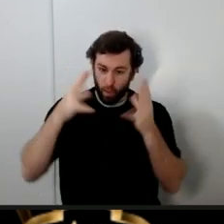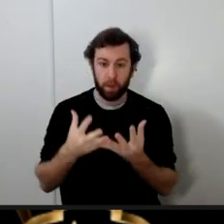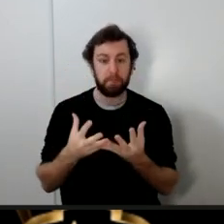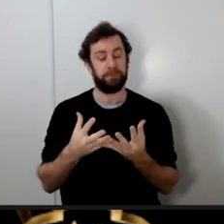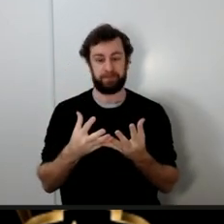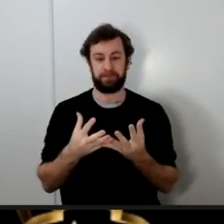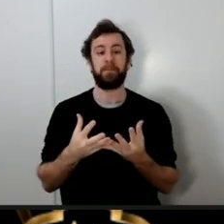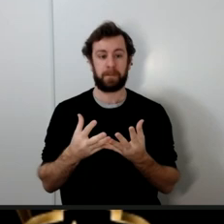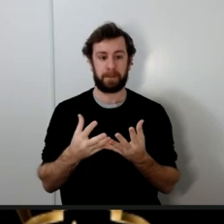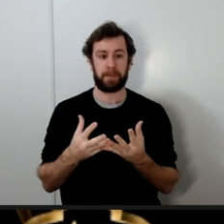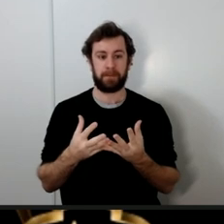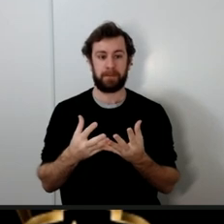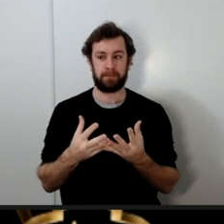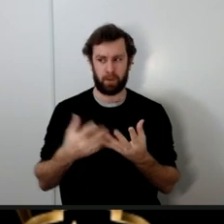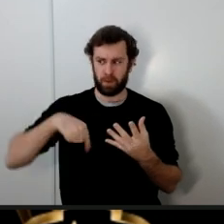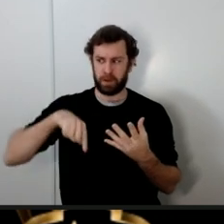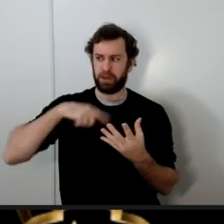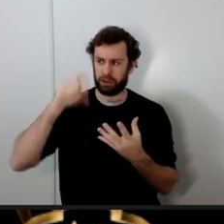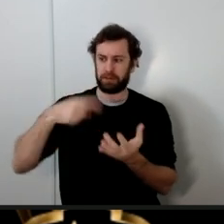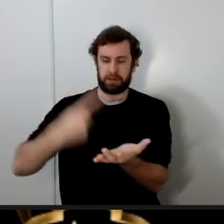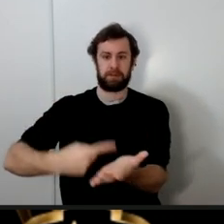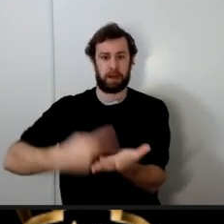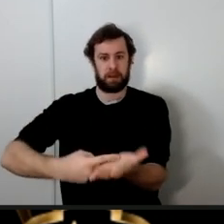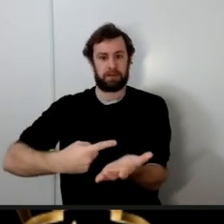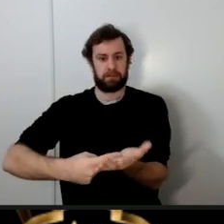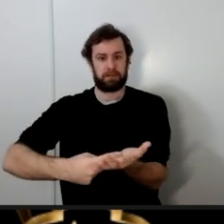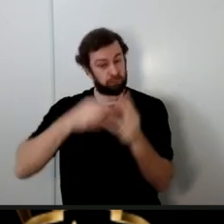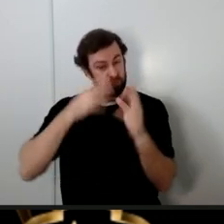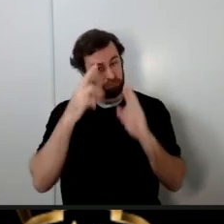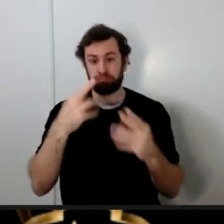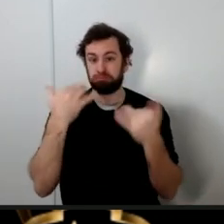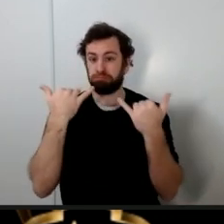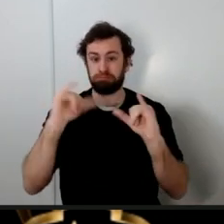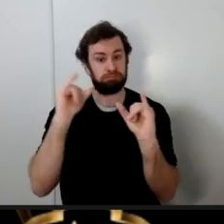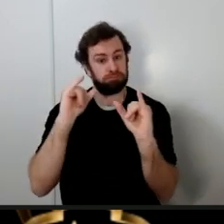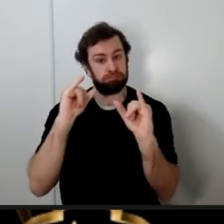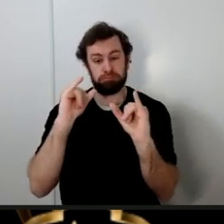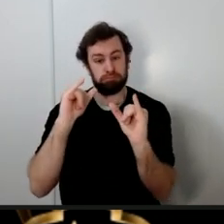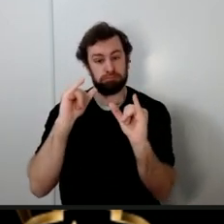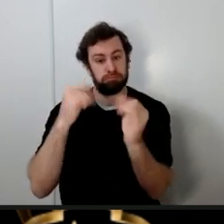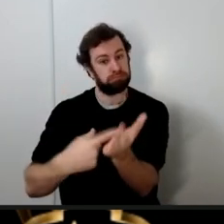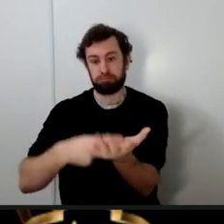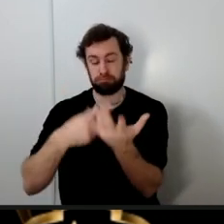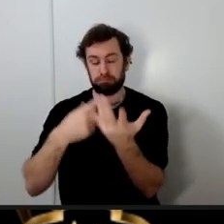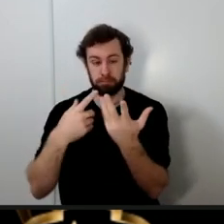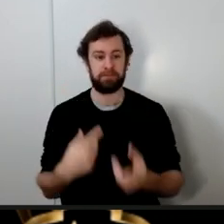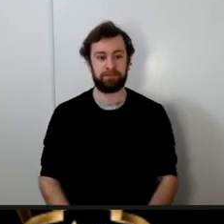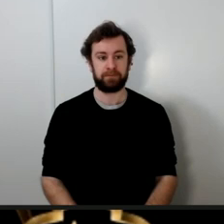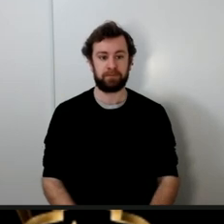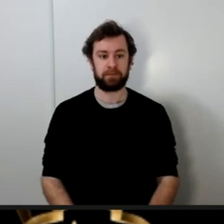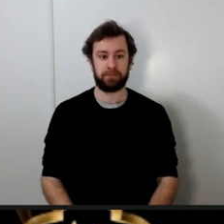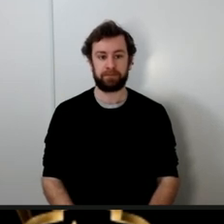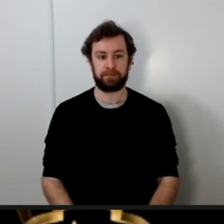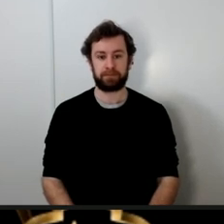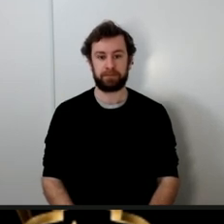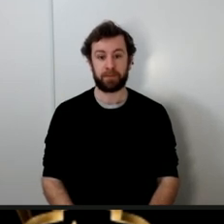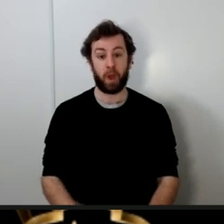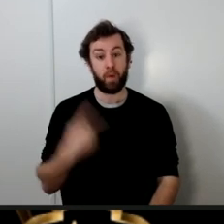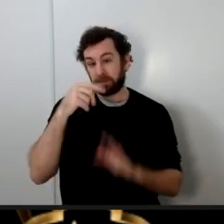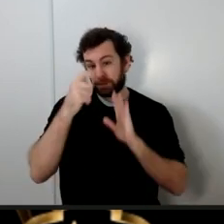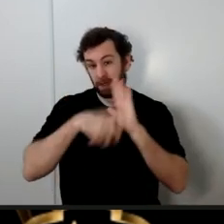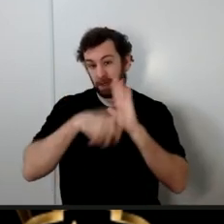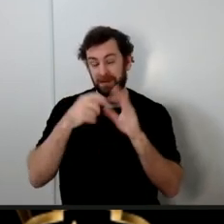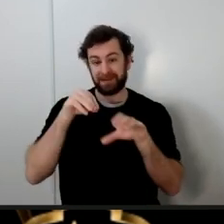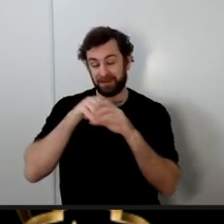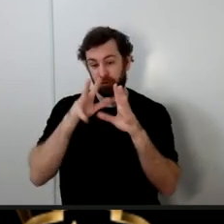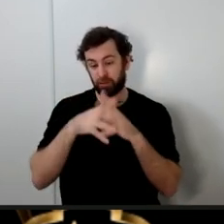academically respectfully look at surah my dear brothers and sisters one of the chapters in the holy Quran see how